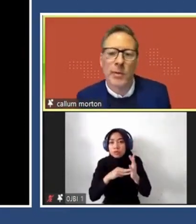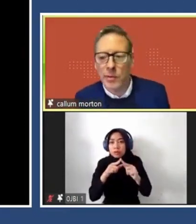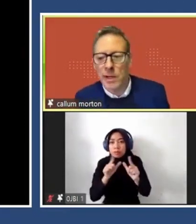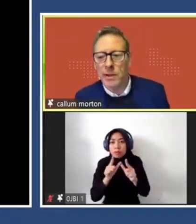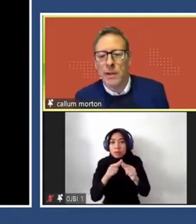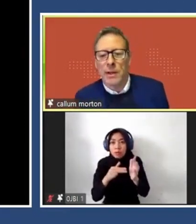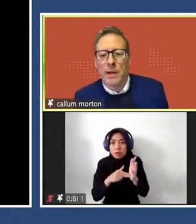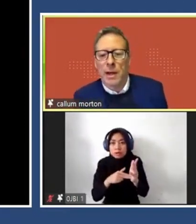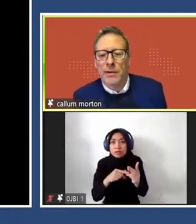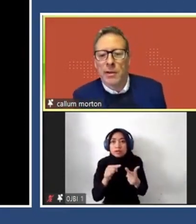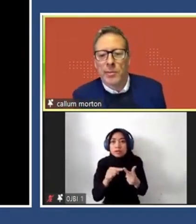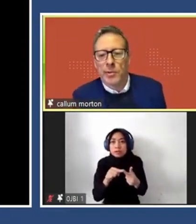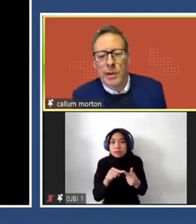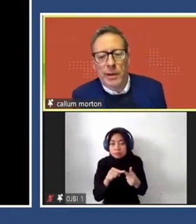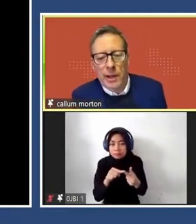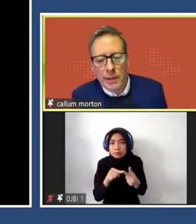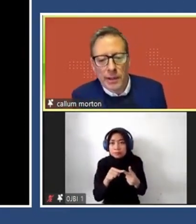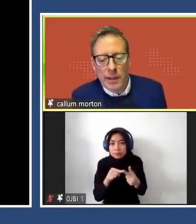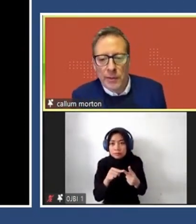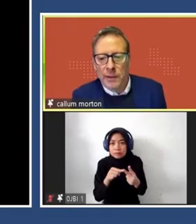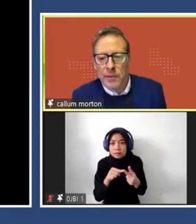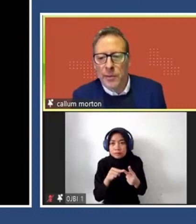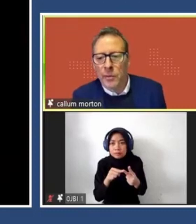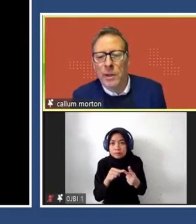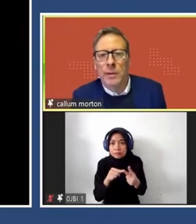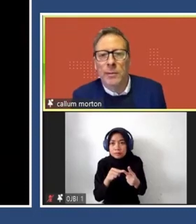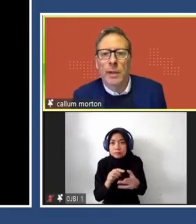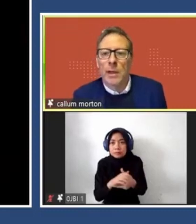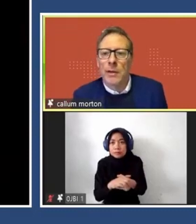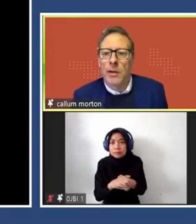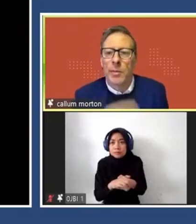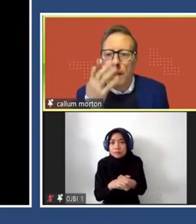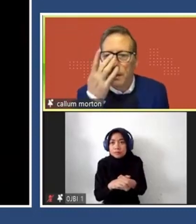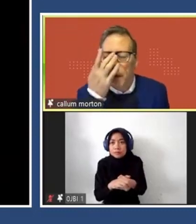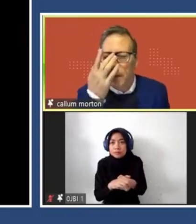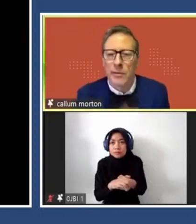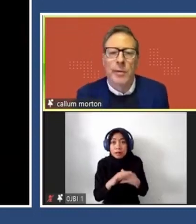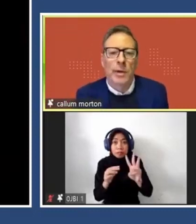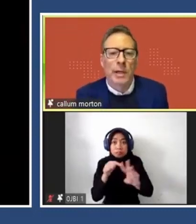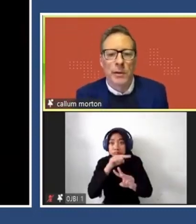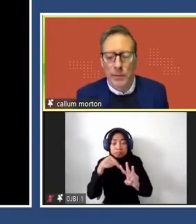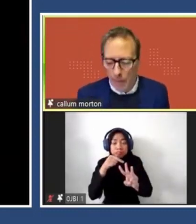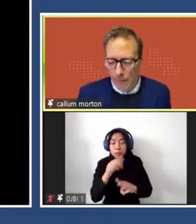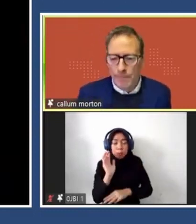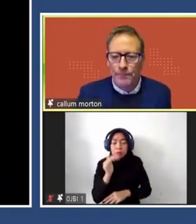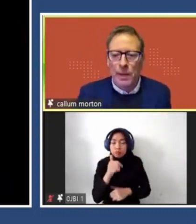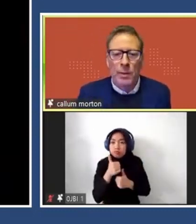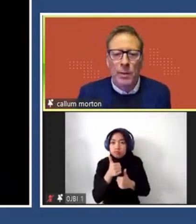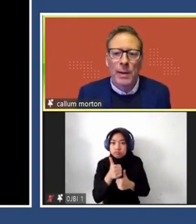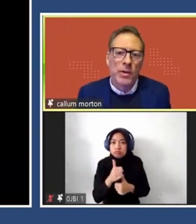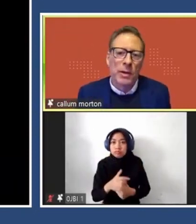came to speak, which was great. And Tanya Bruggera came, gave an incredible, a Cuban artist gave an incredible keynote.